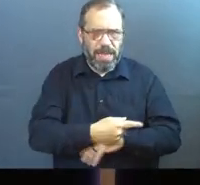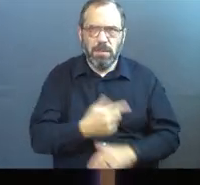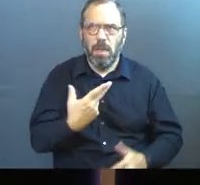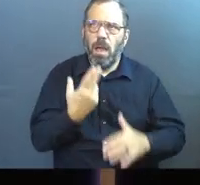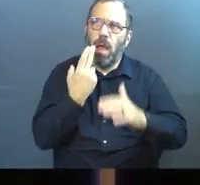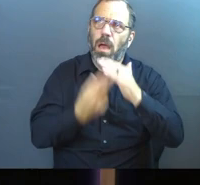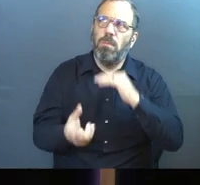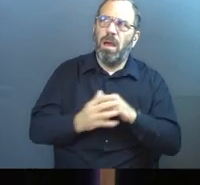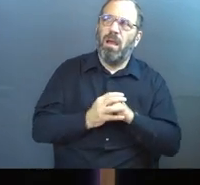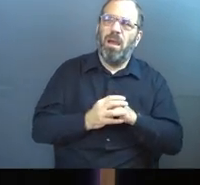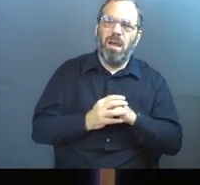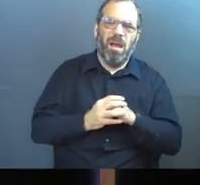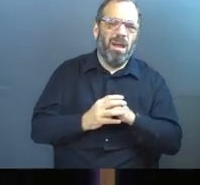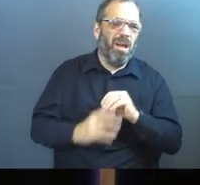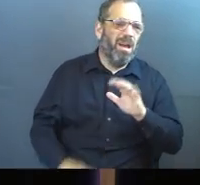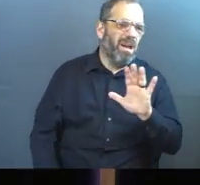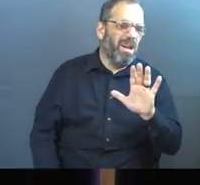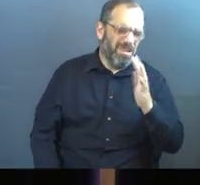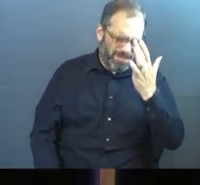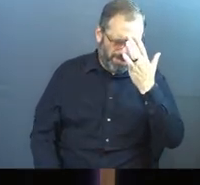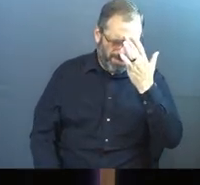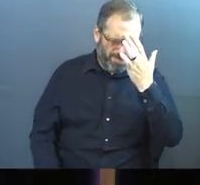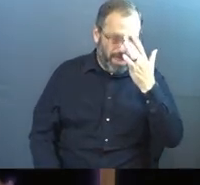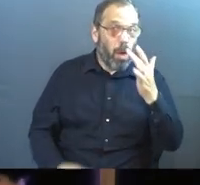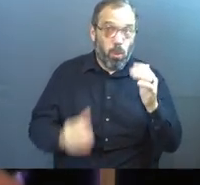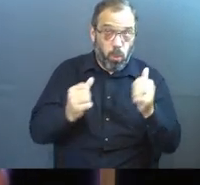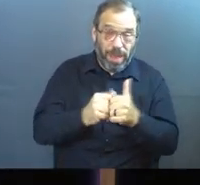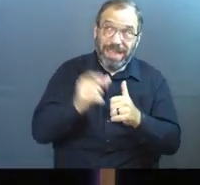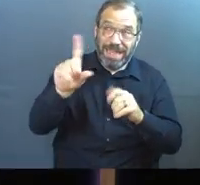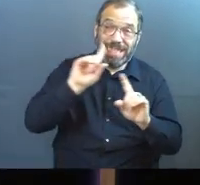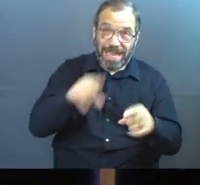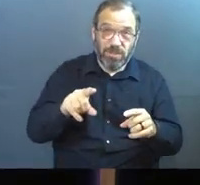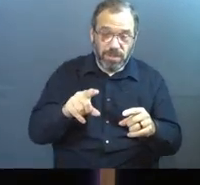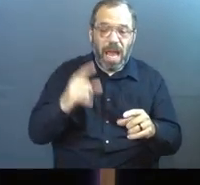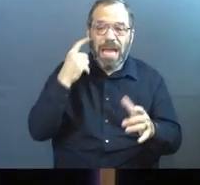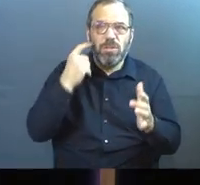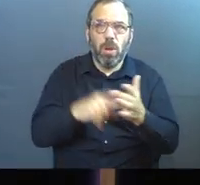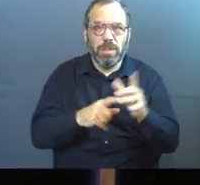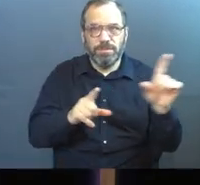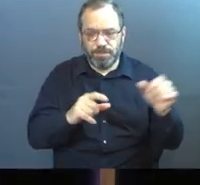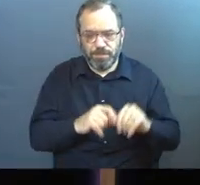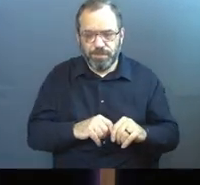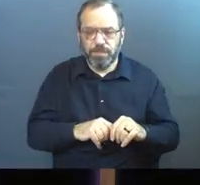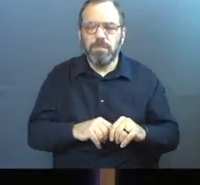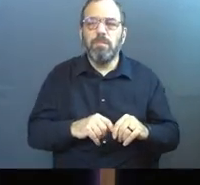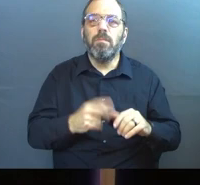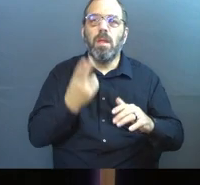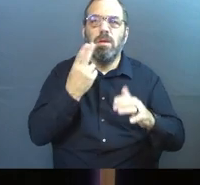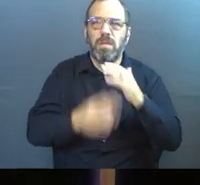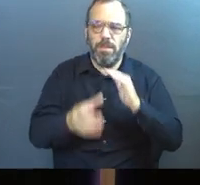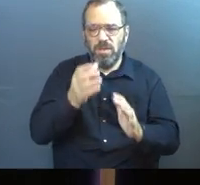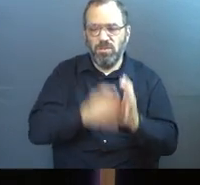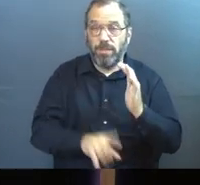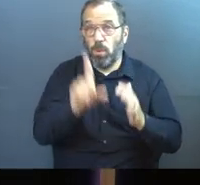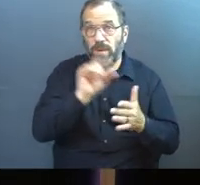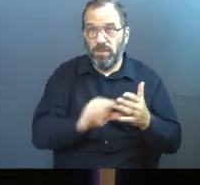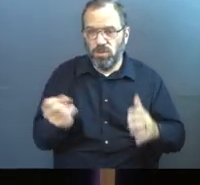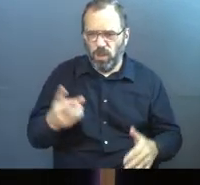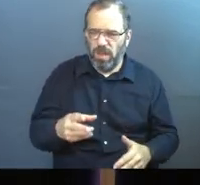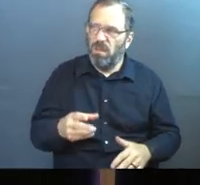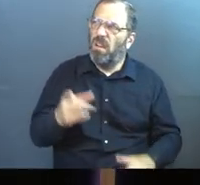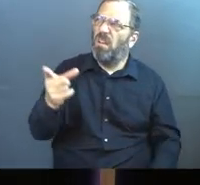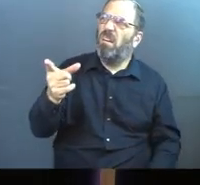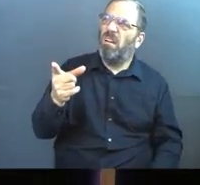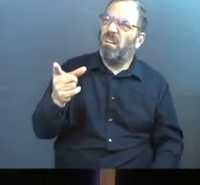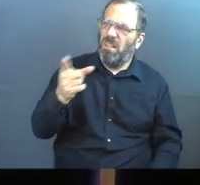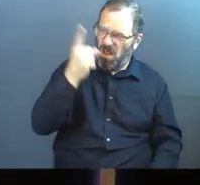Habakkuk struggles with it. And so he says this in response to God. I want you to see this on your screens. It's Habakkuk 1.12. He says, are